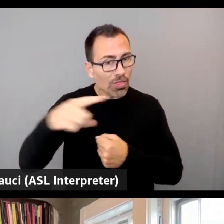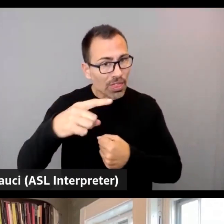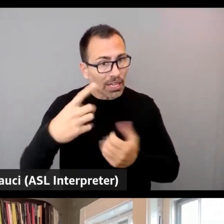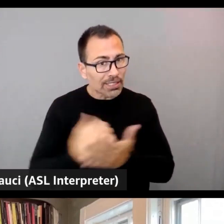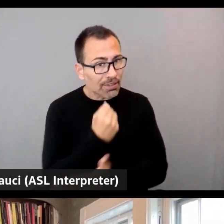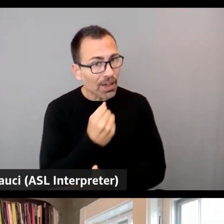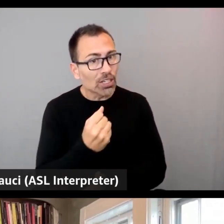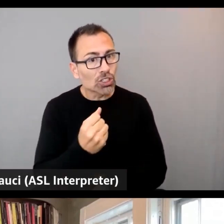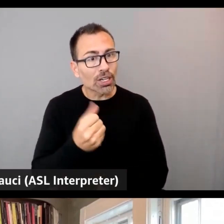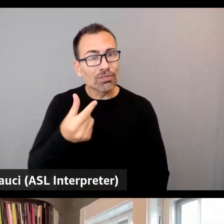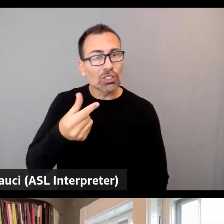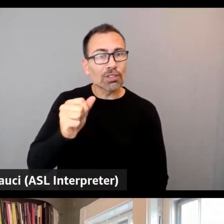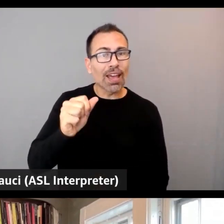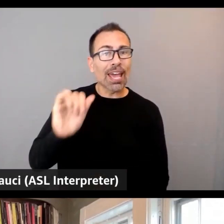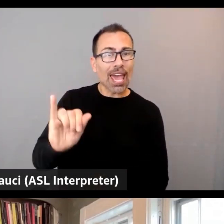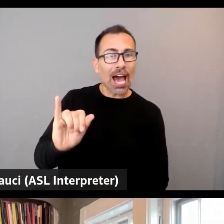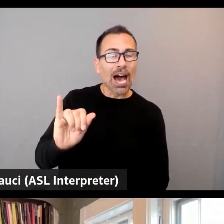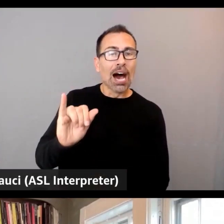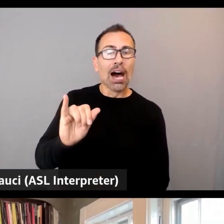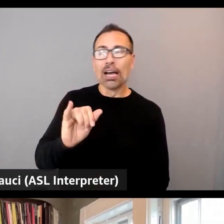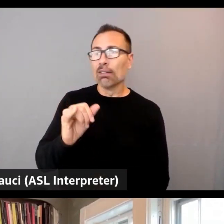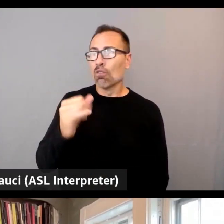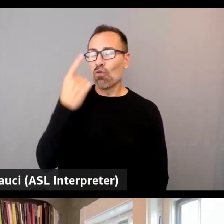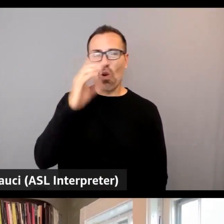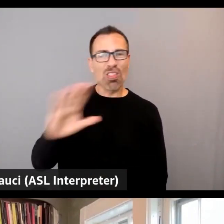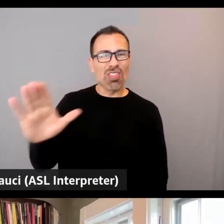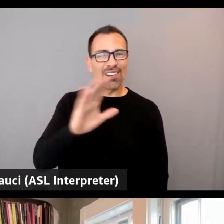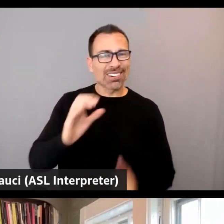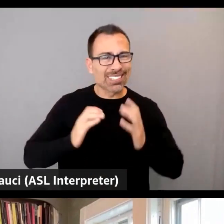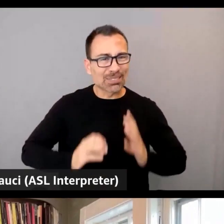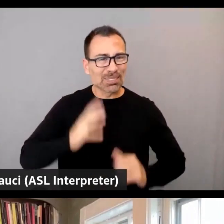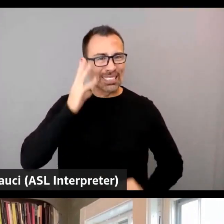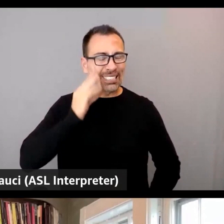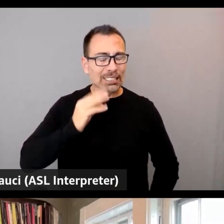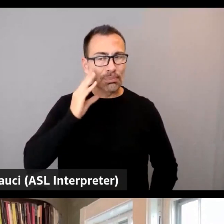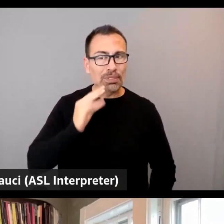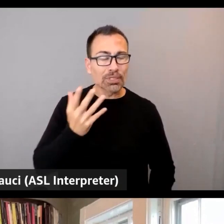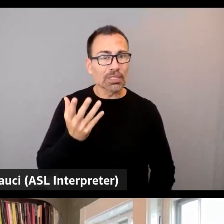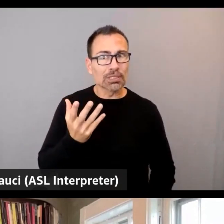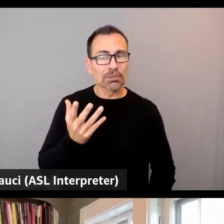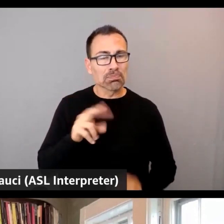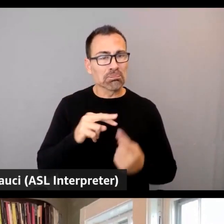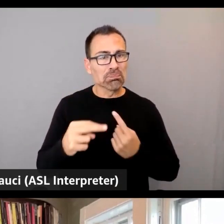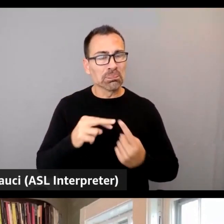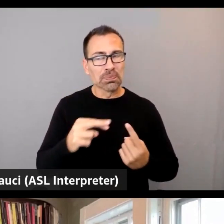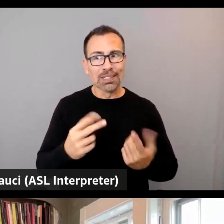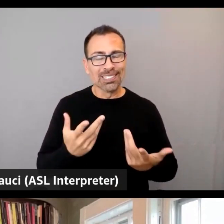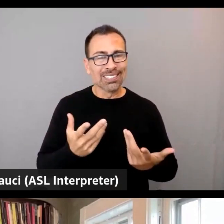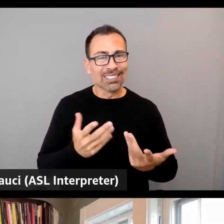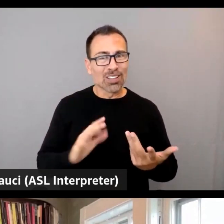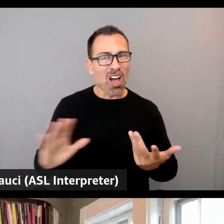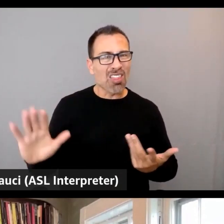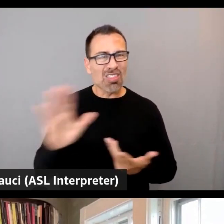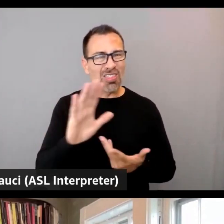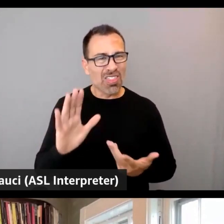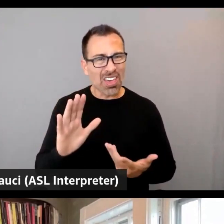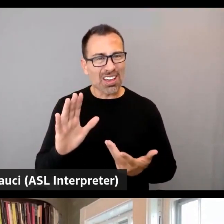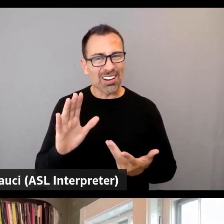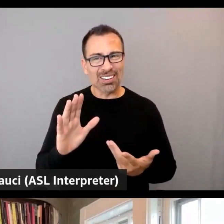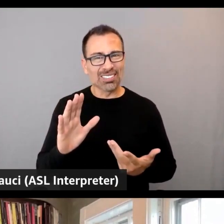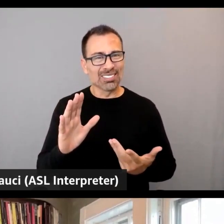rethink their customer experiences, they're going to actually have a much more personalized, customized,